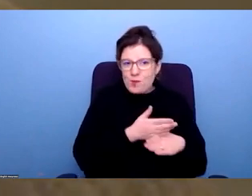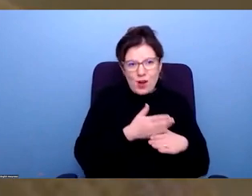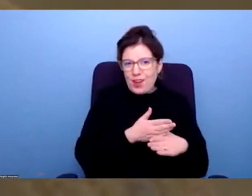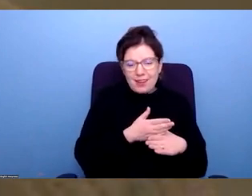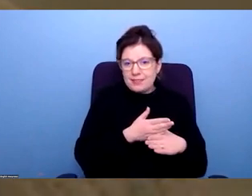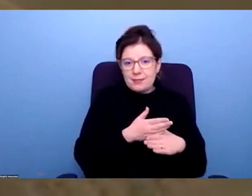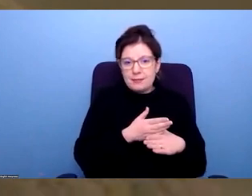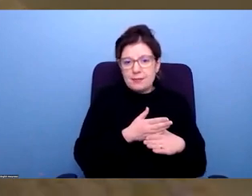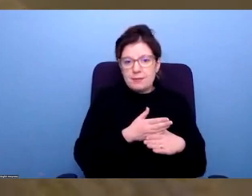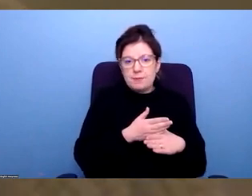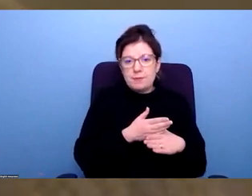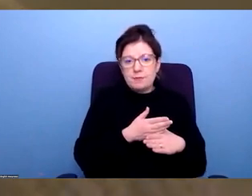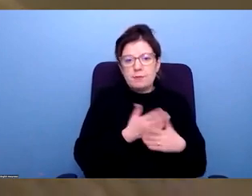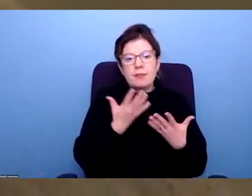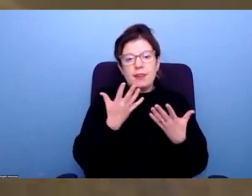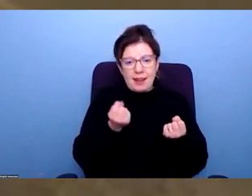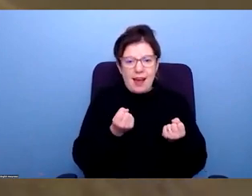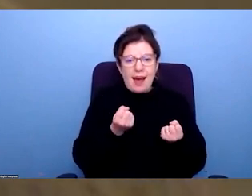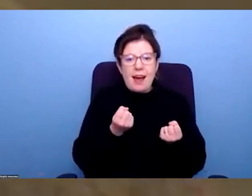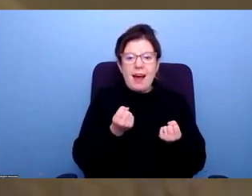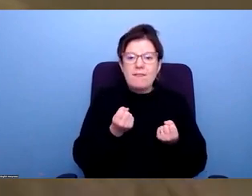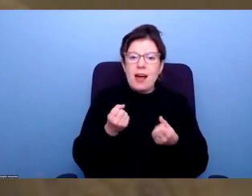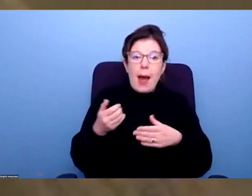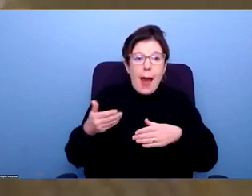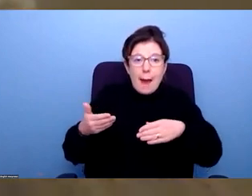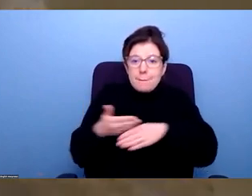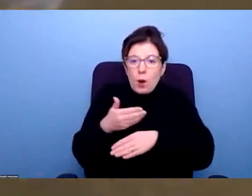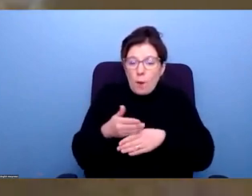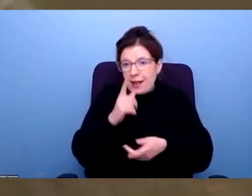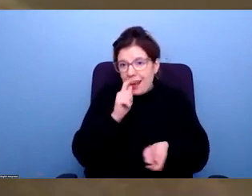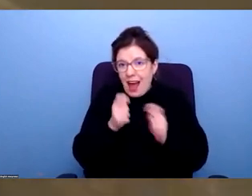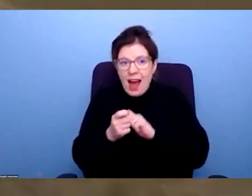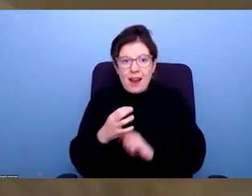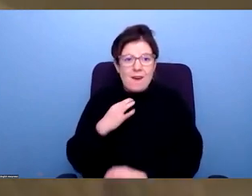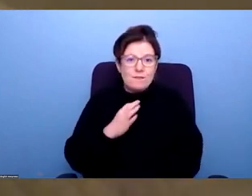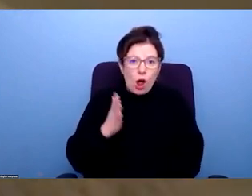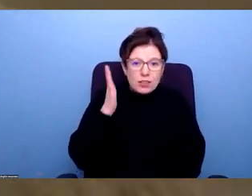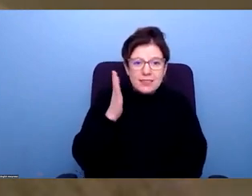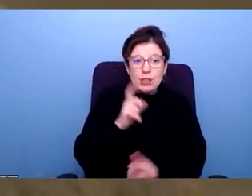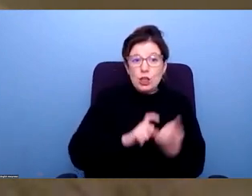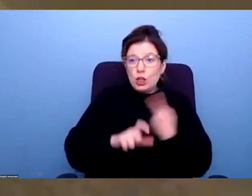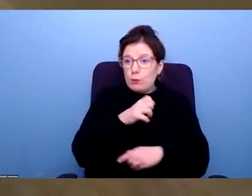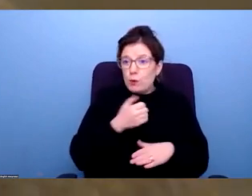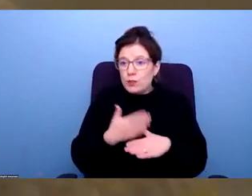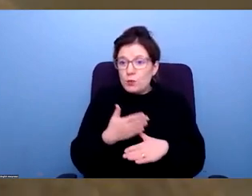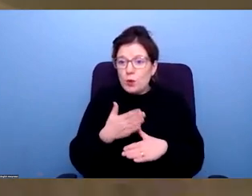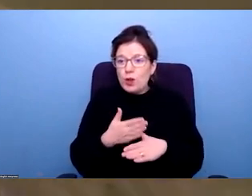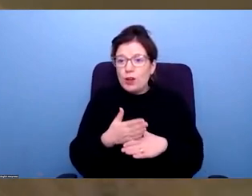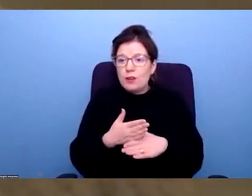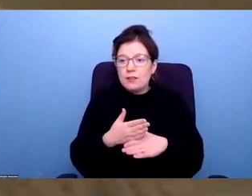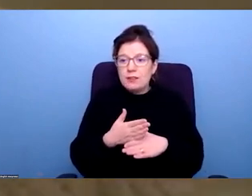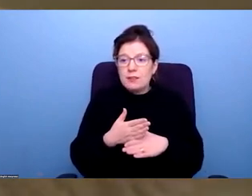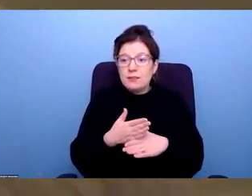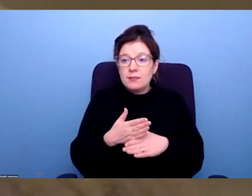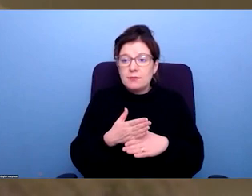there is a lot of different ways you can shape employment, whether it be volunteering, community work, and actually